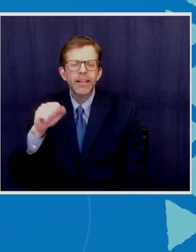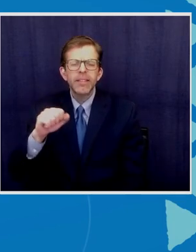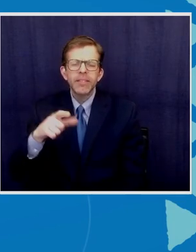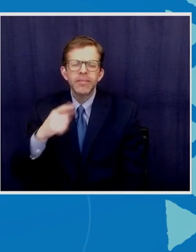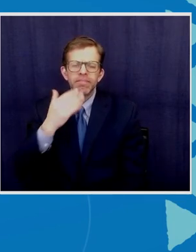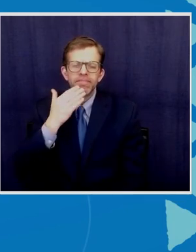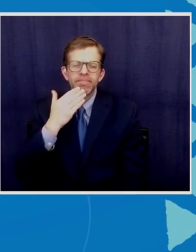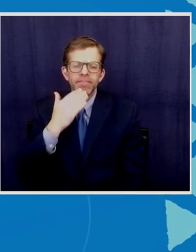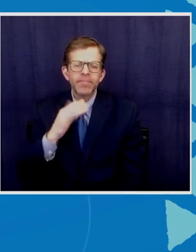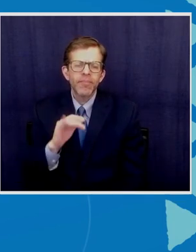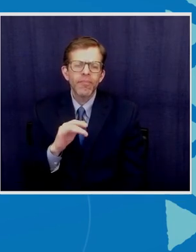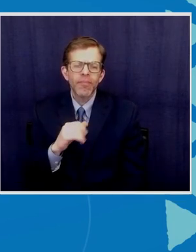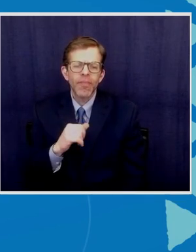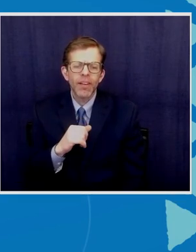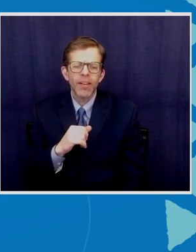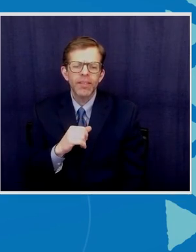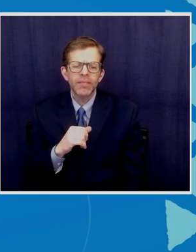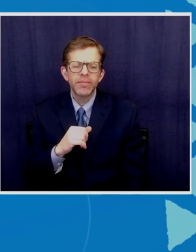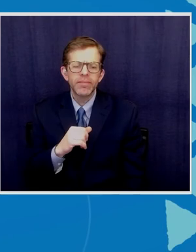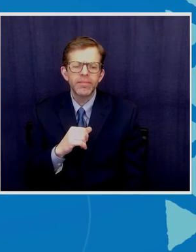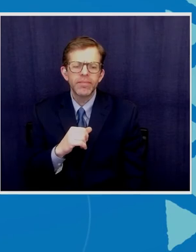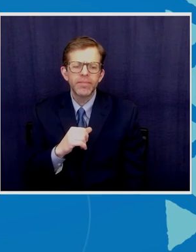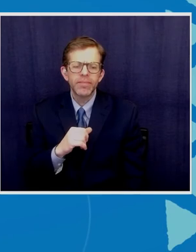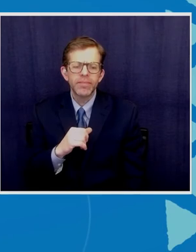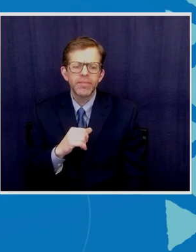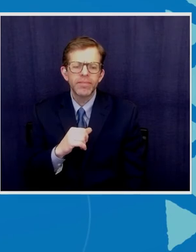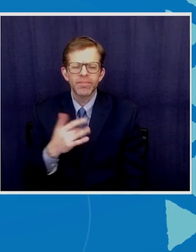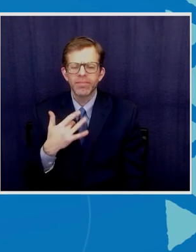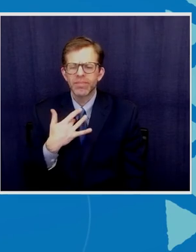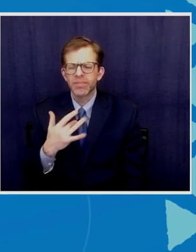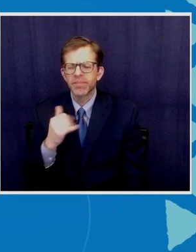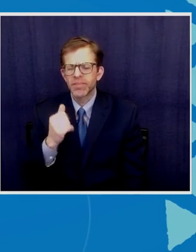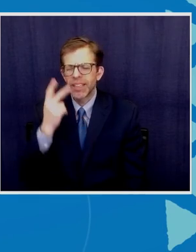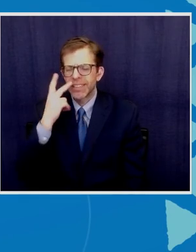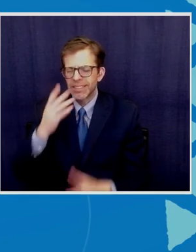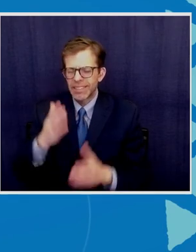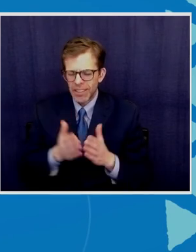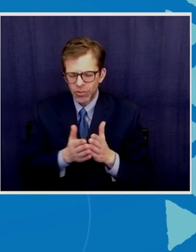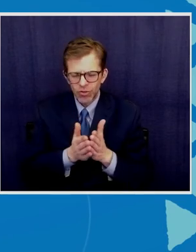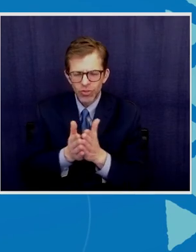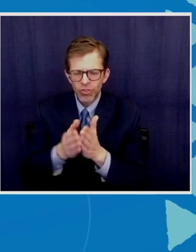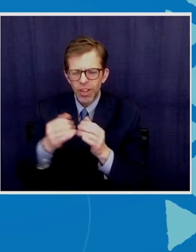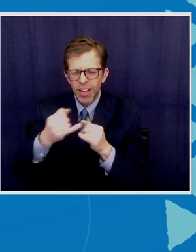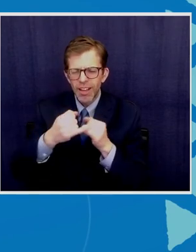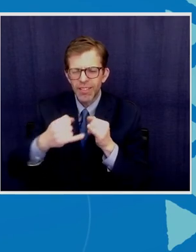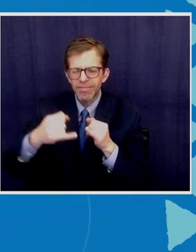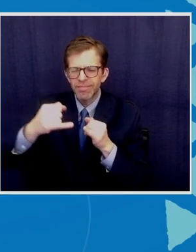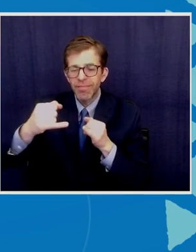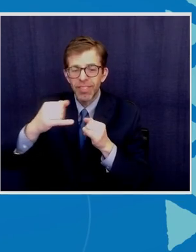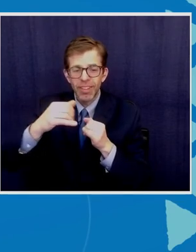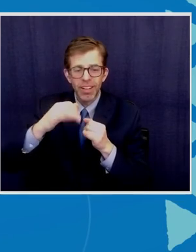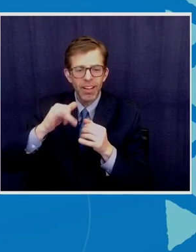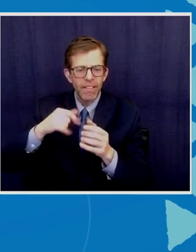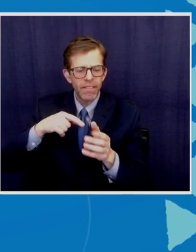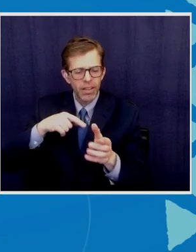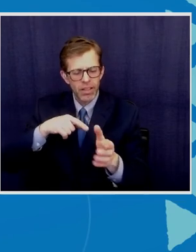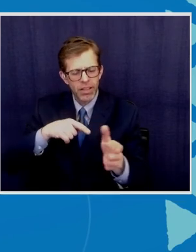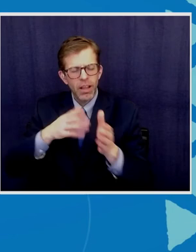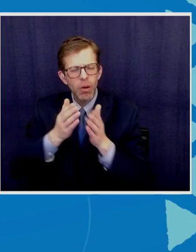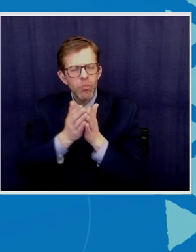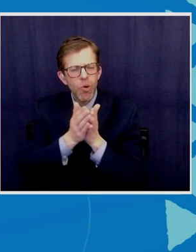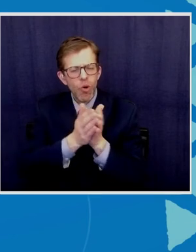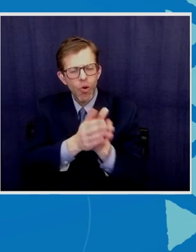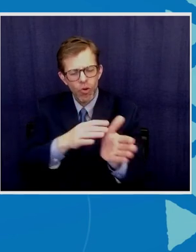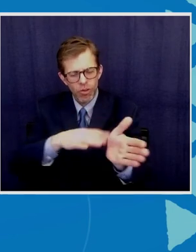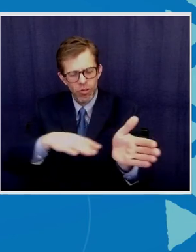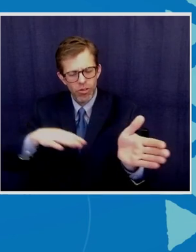the users will be able to see the tracks of fishing vessels okay we will allow basically the public to